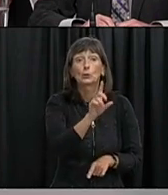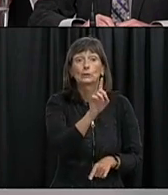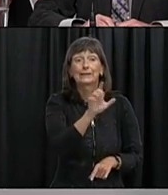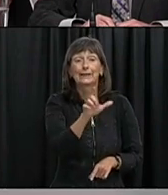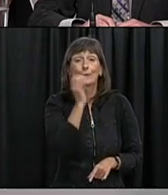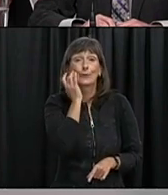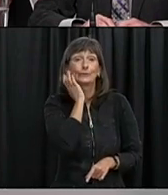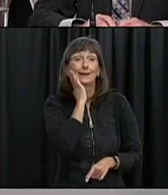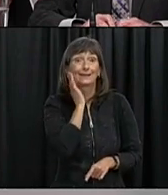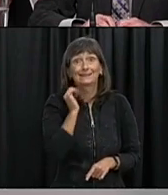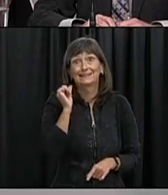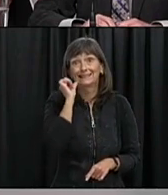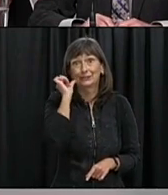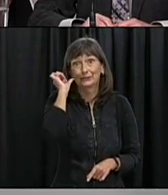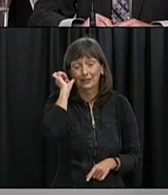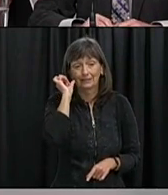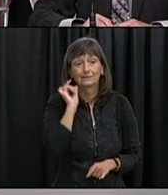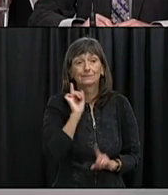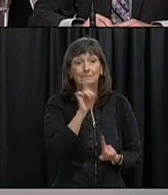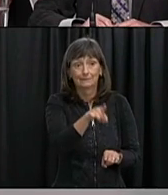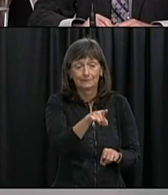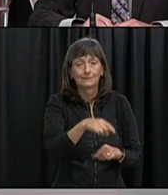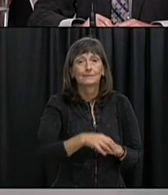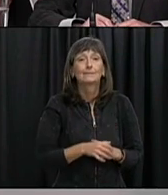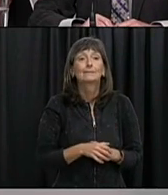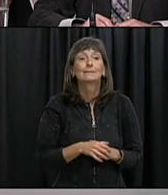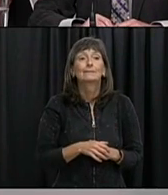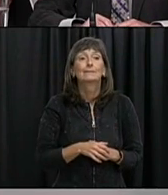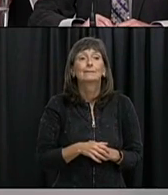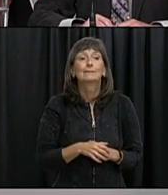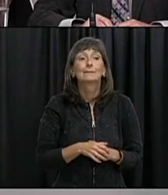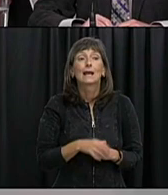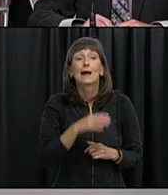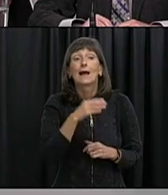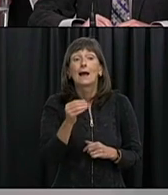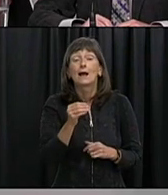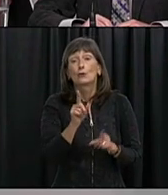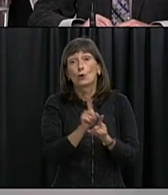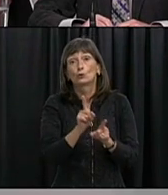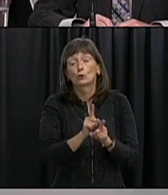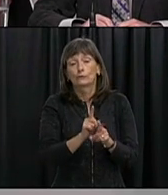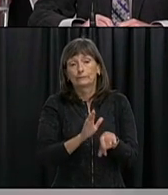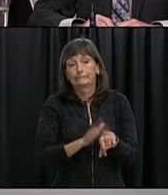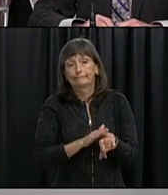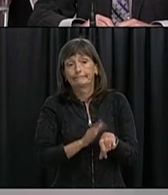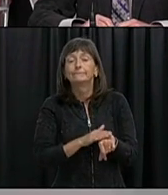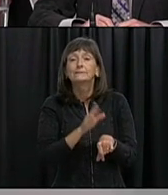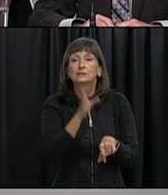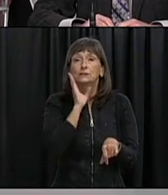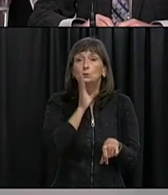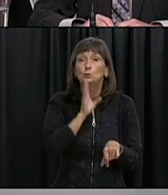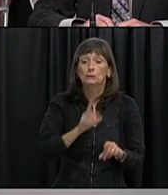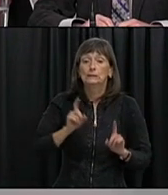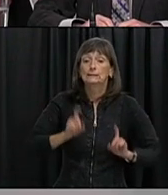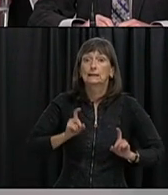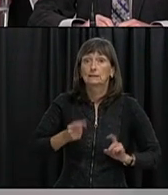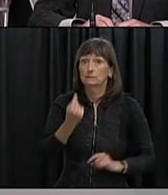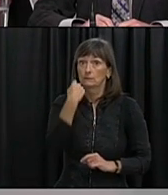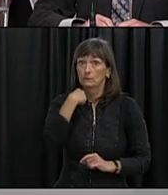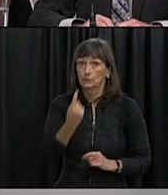yesterday. We were also told out of an abundance of caution that she would be taking a COVID test today.